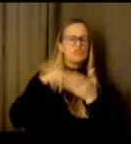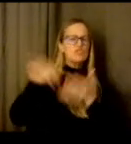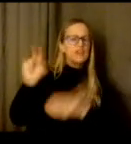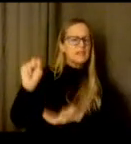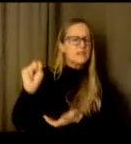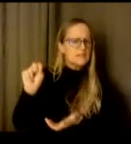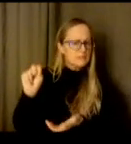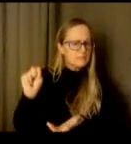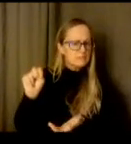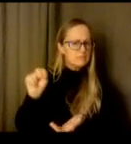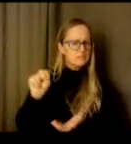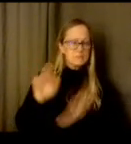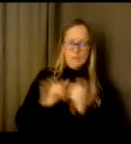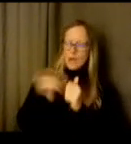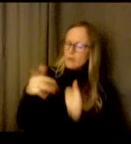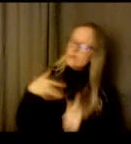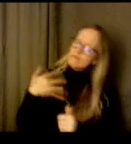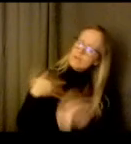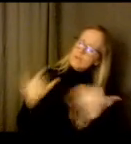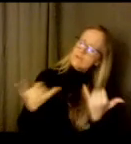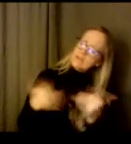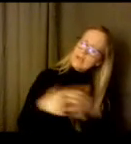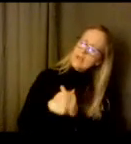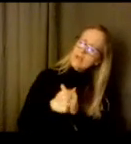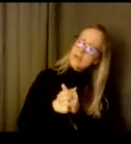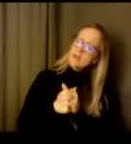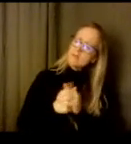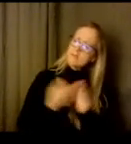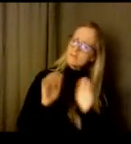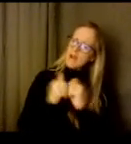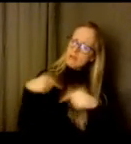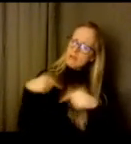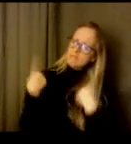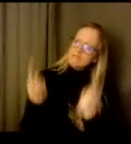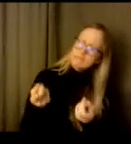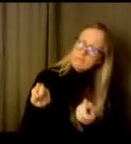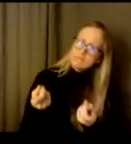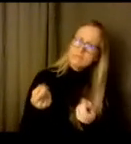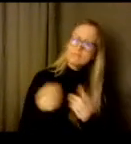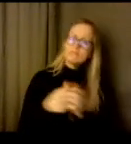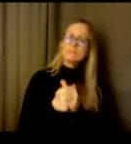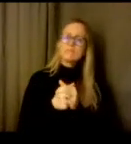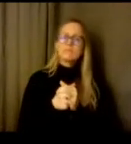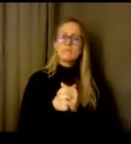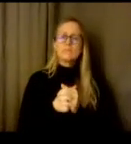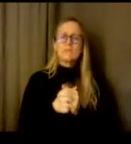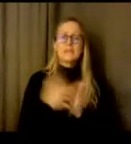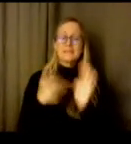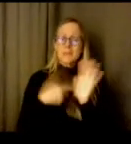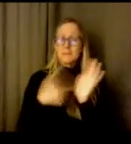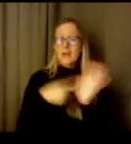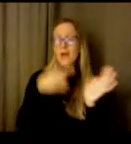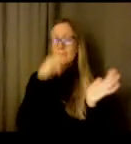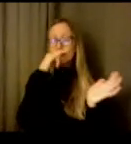feeling today um how has this been for you sometimes um our our kids are are kind of uh